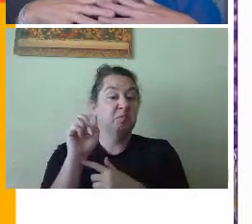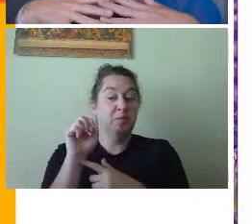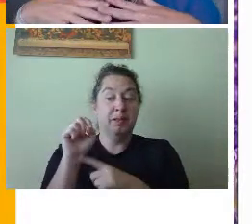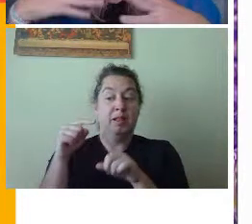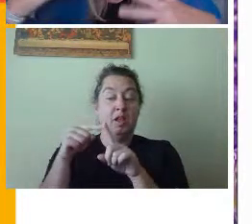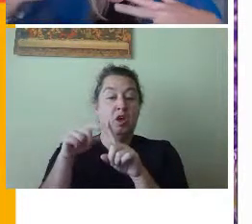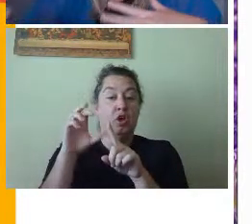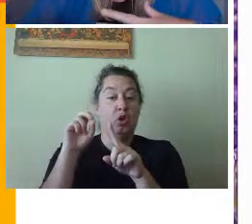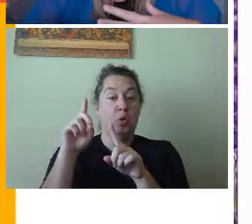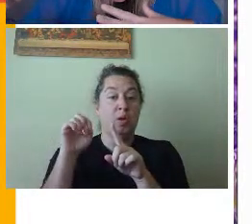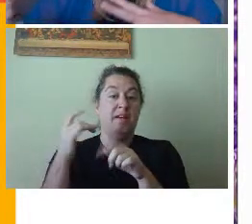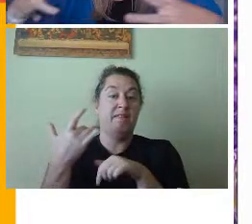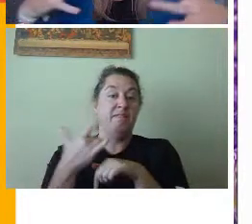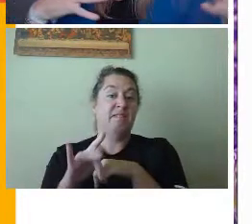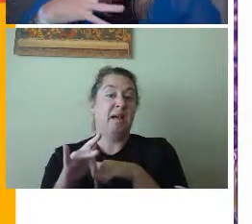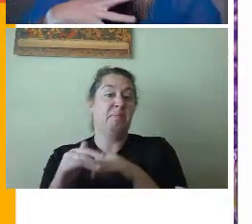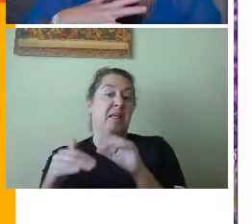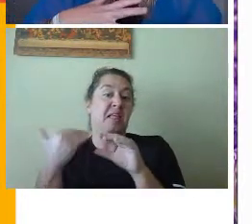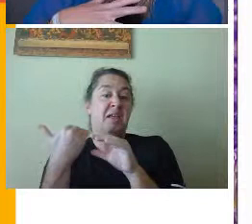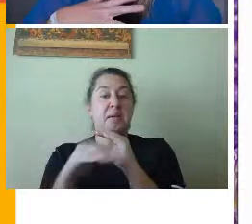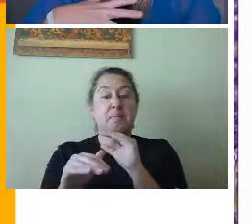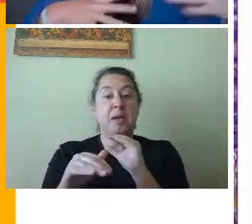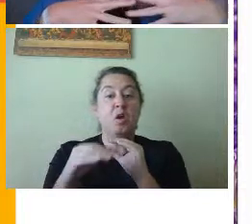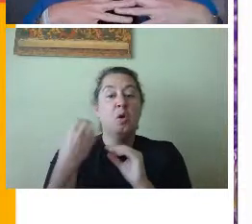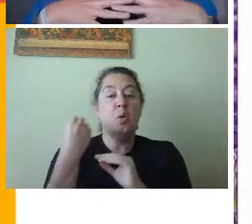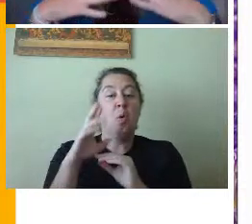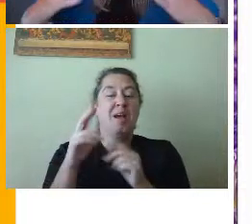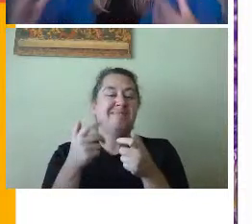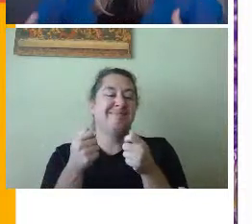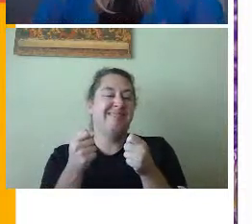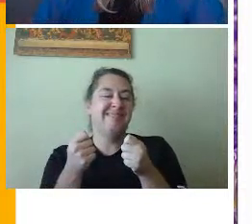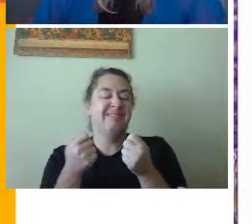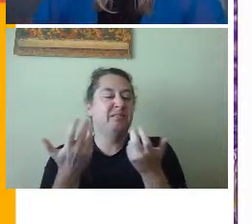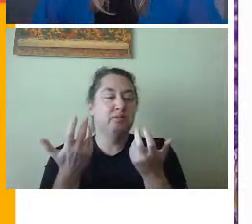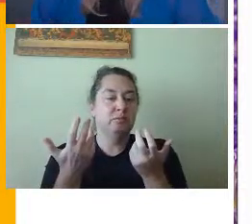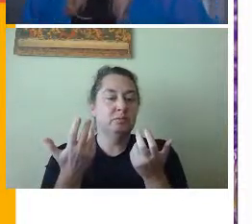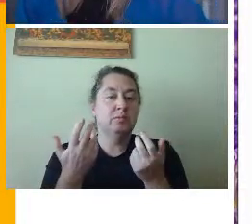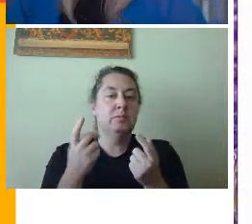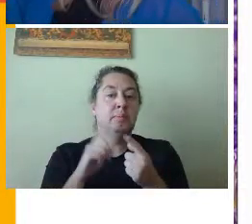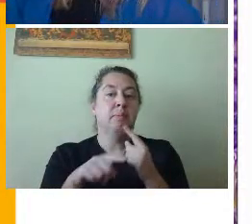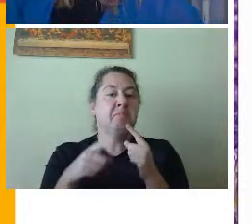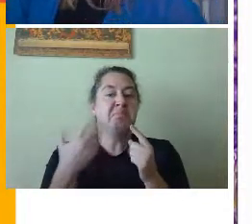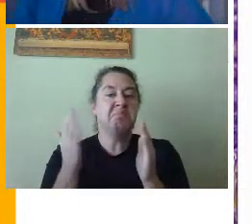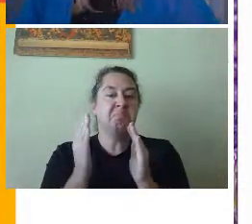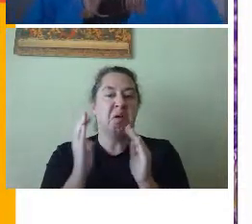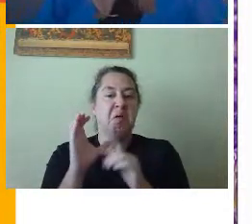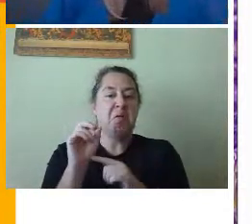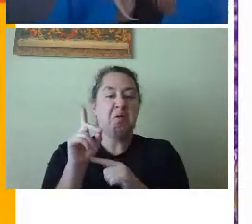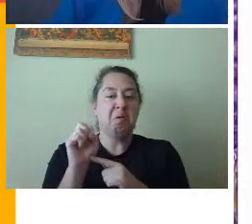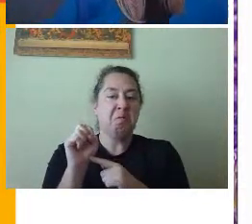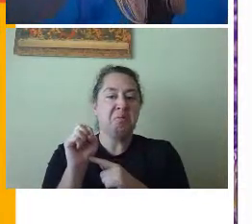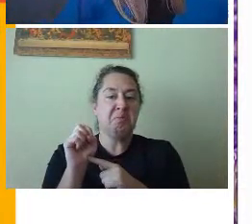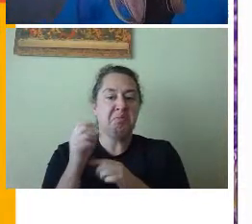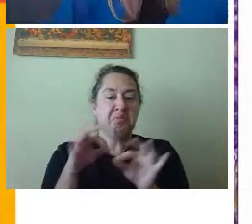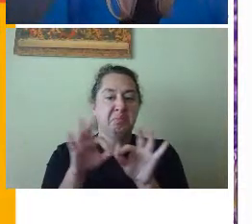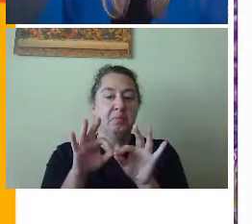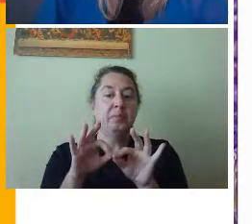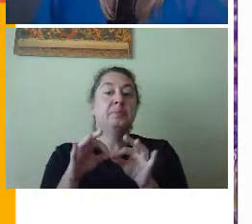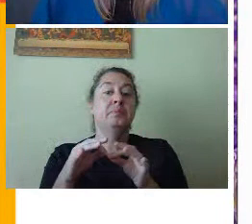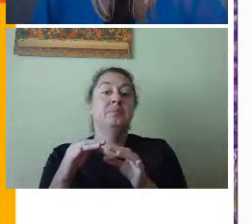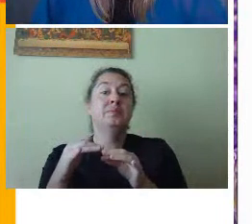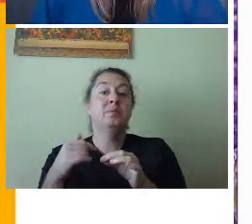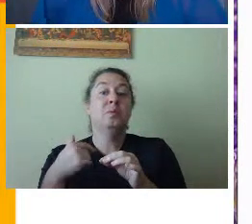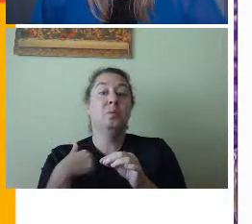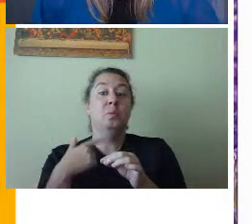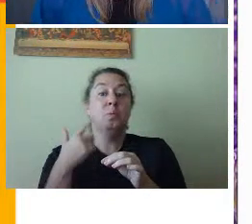is available sometimes via email, sometimes they send it via text, short little code. So what we're going to do is we have broken this down